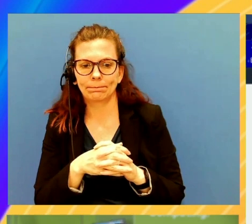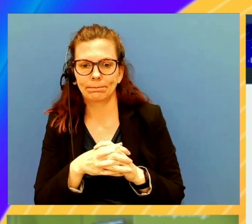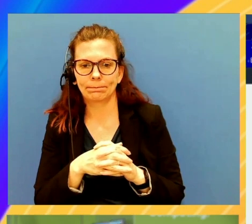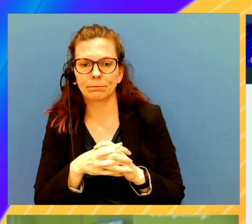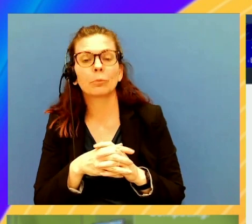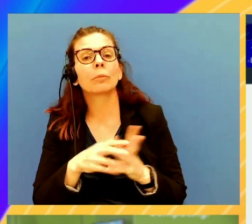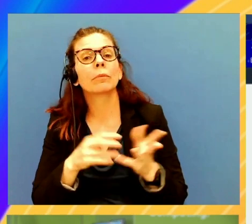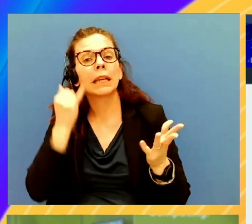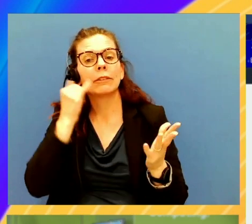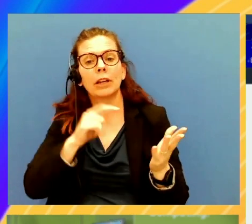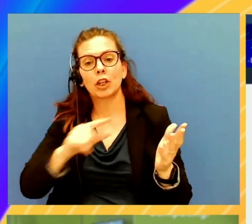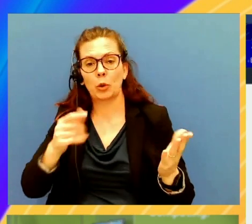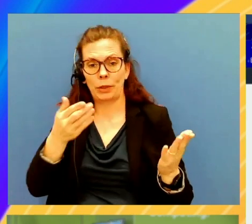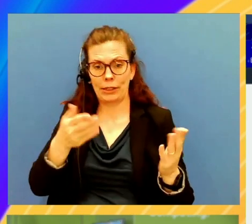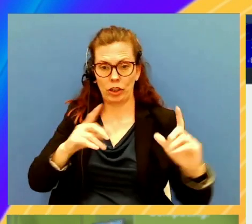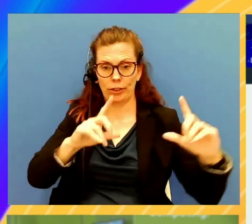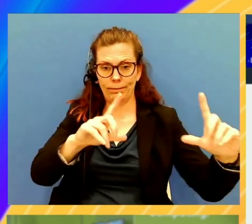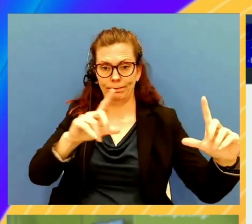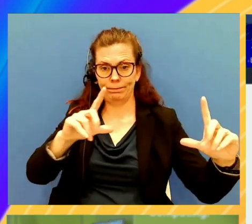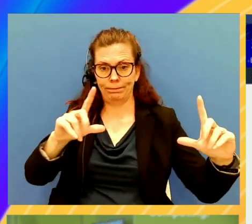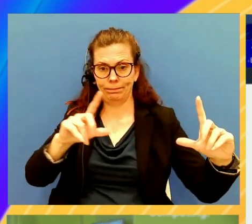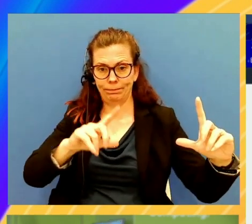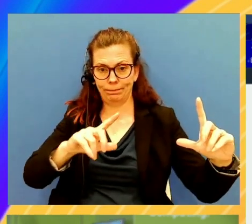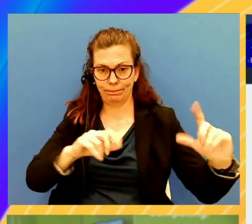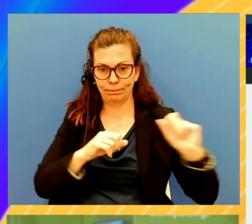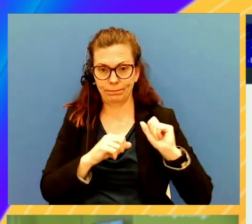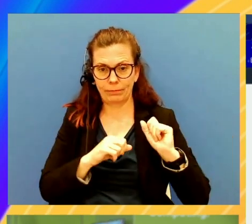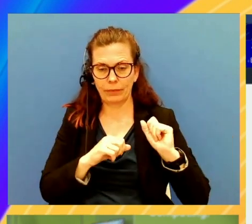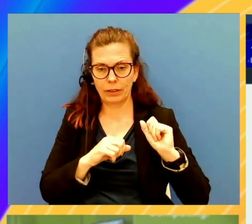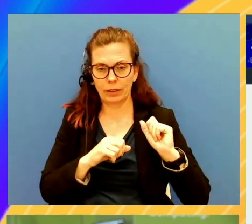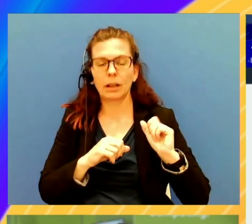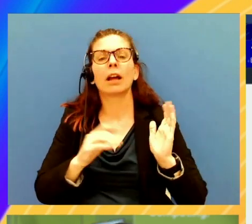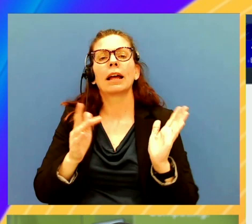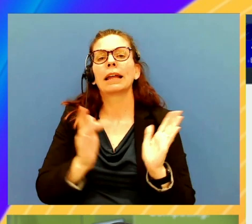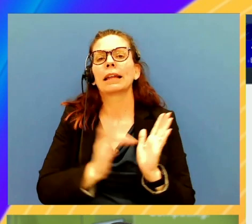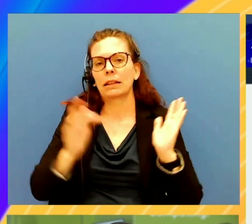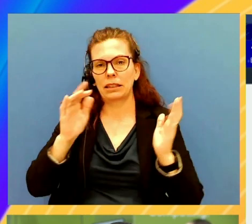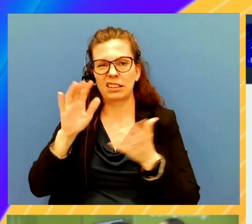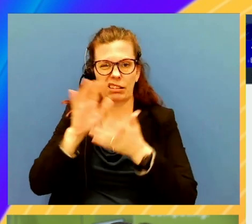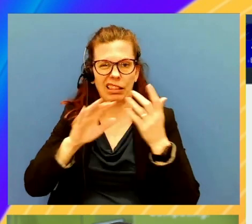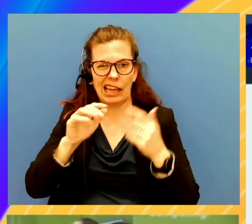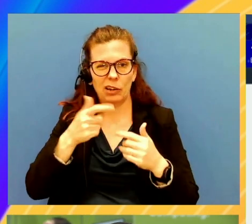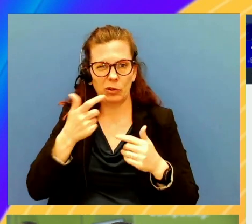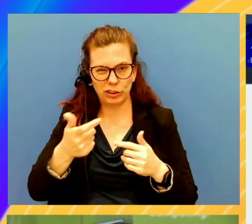And if I go out here and click on CloudWatch,